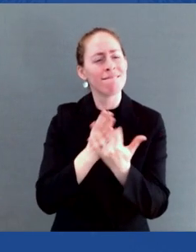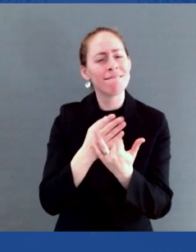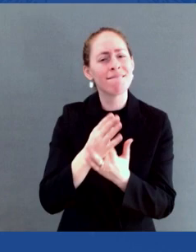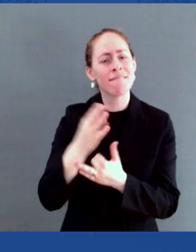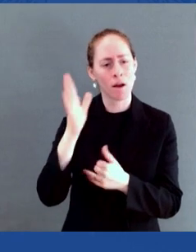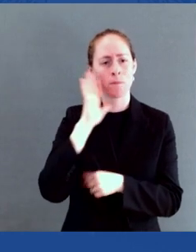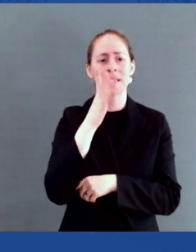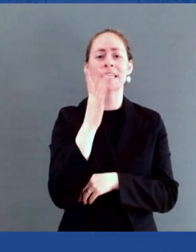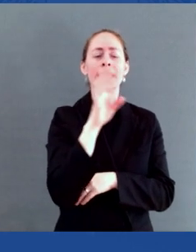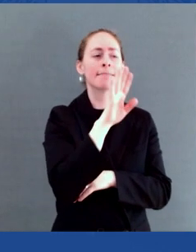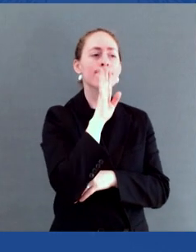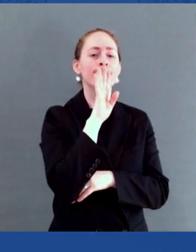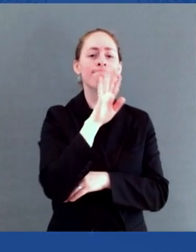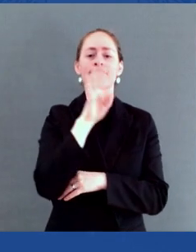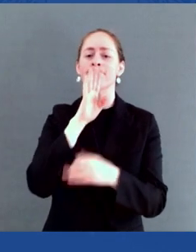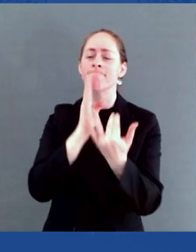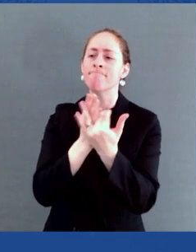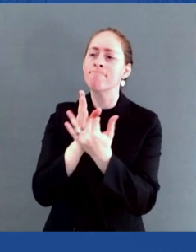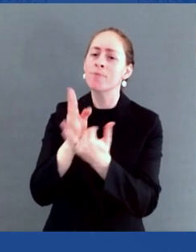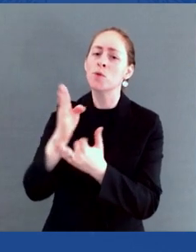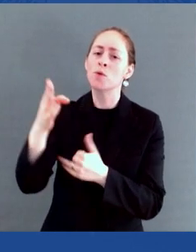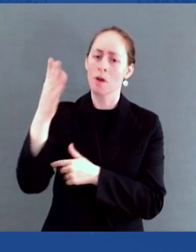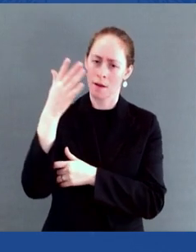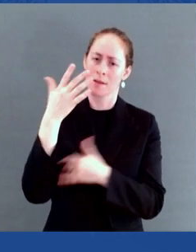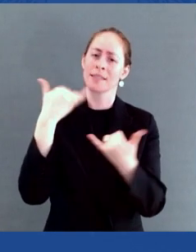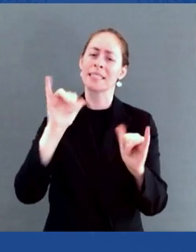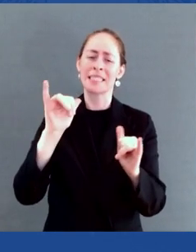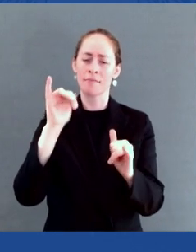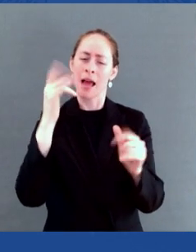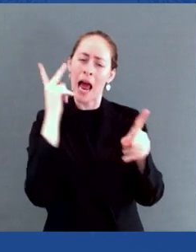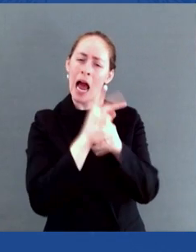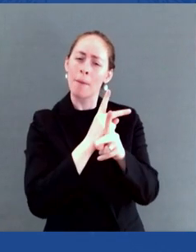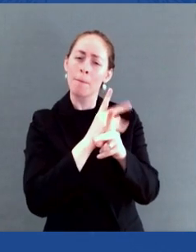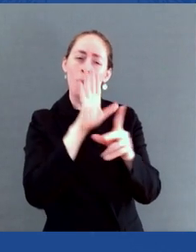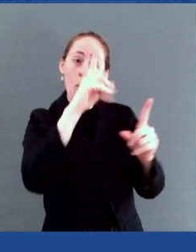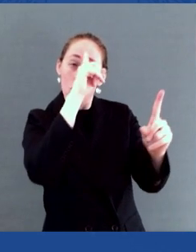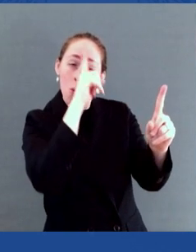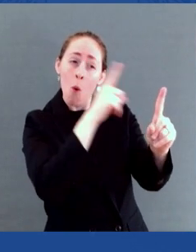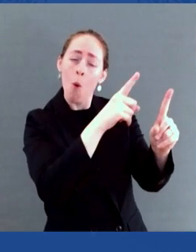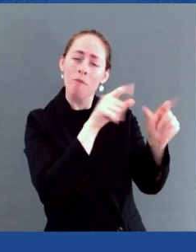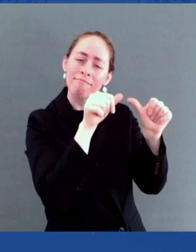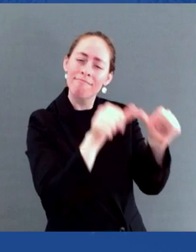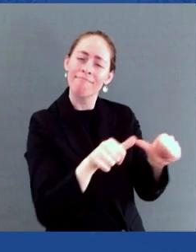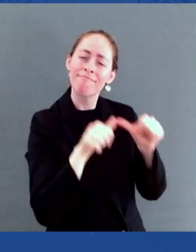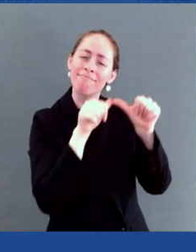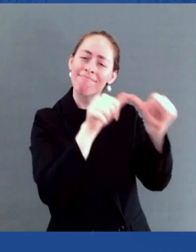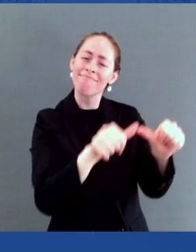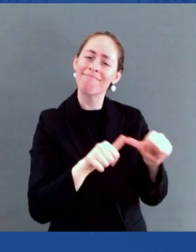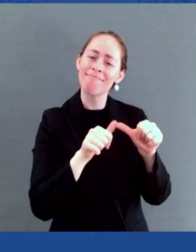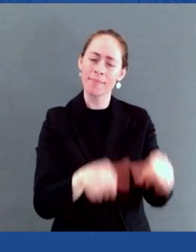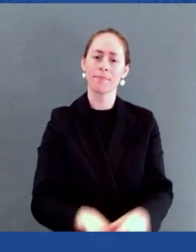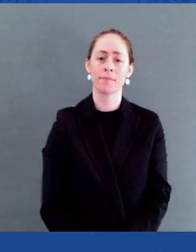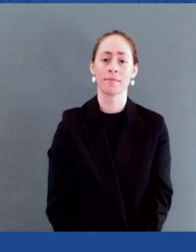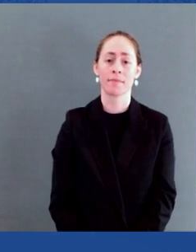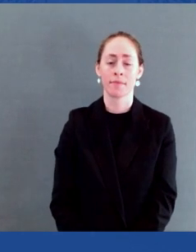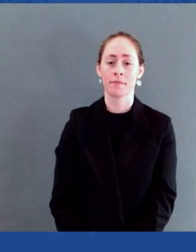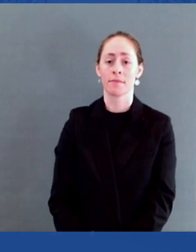sustain me as I faced my own difficulties and disappointments when trying to access basic health services in my own community.